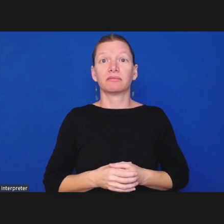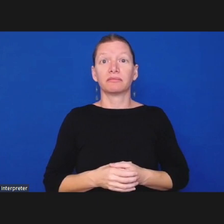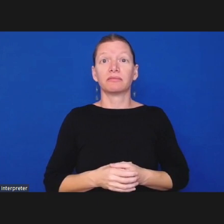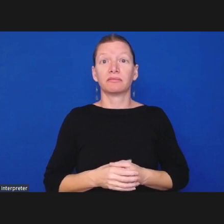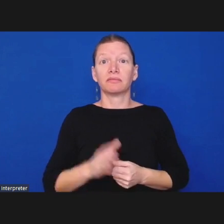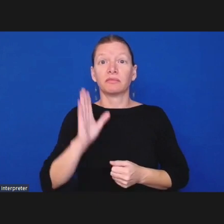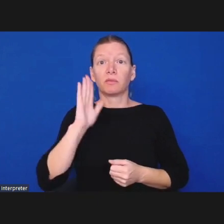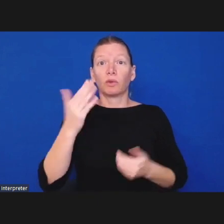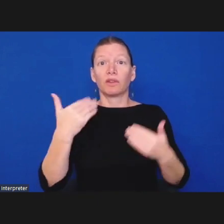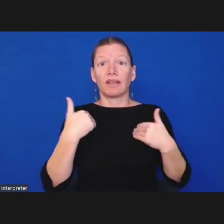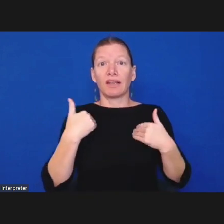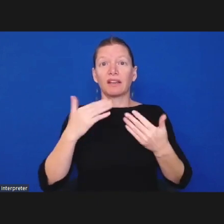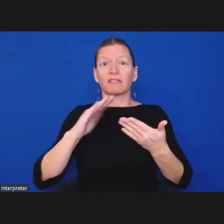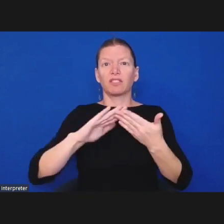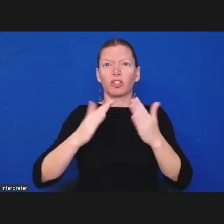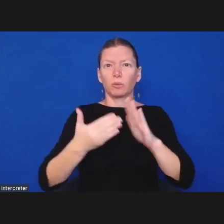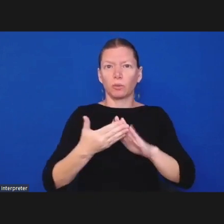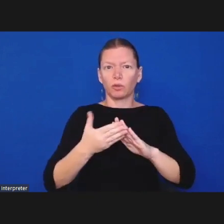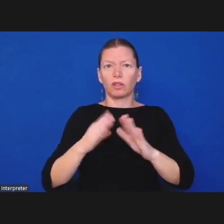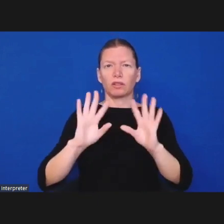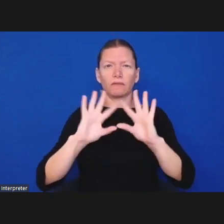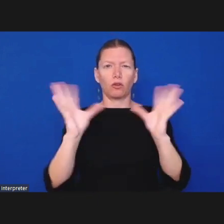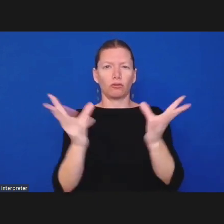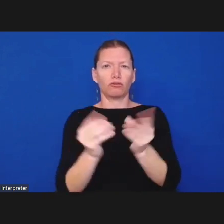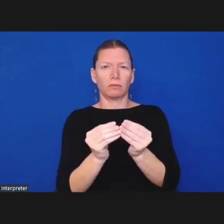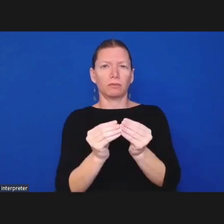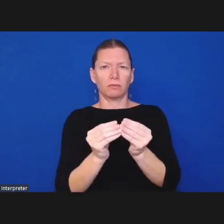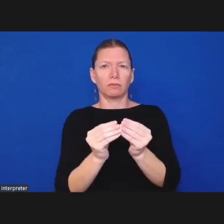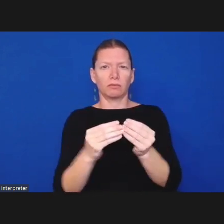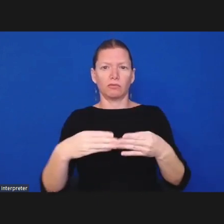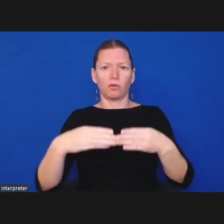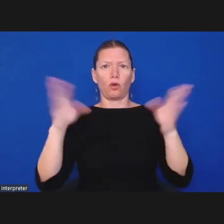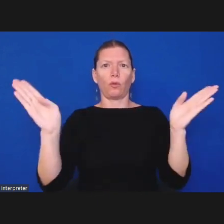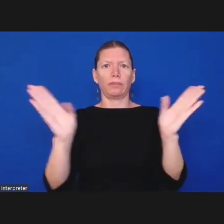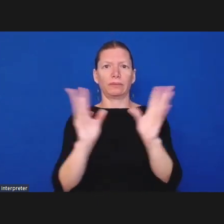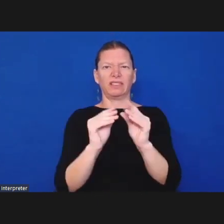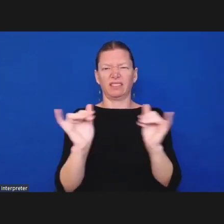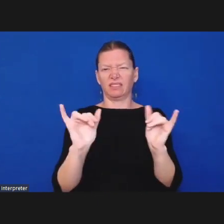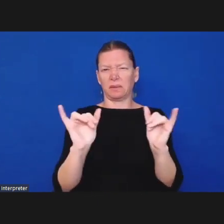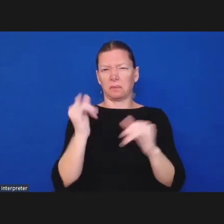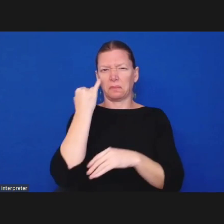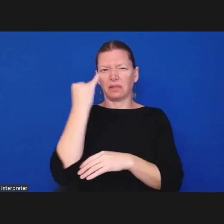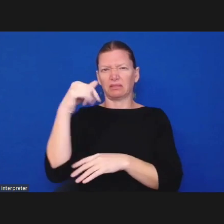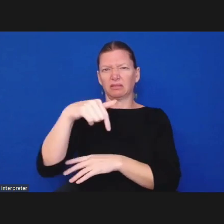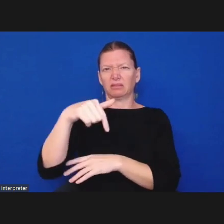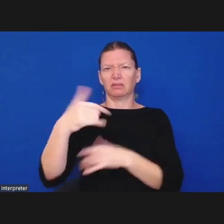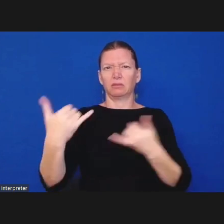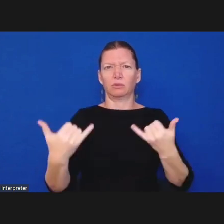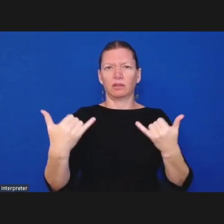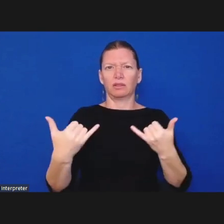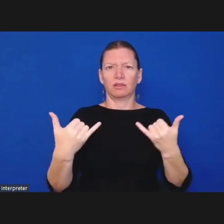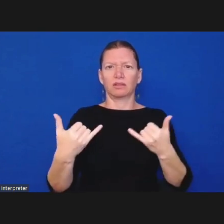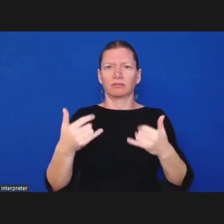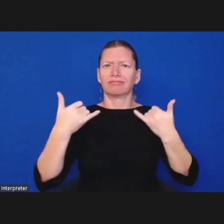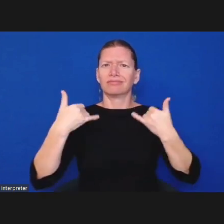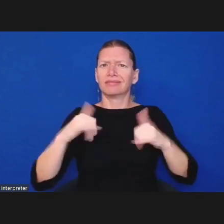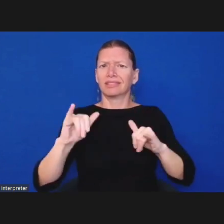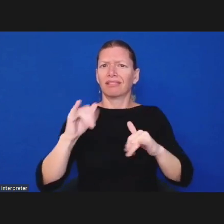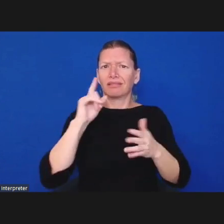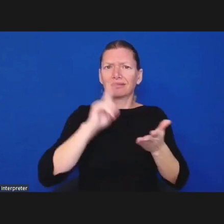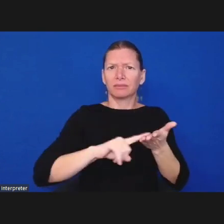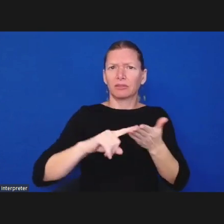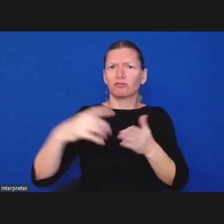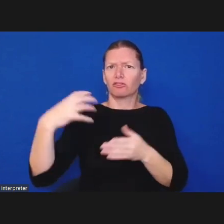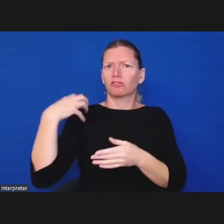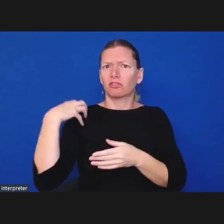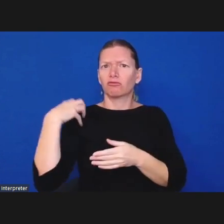different ways to do that even where you have an inspector general and no um kind of community oversight board but when you do have that